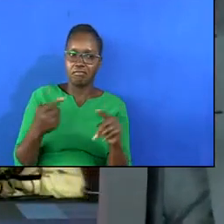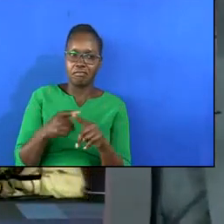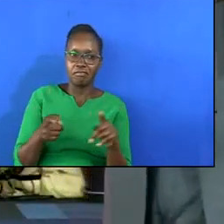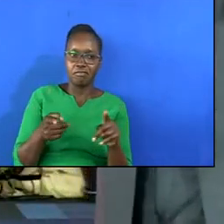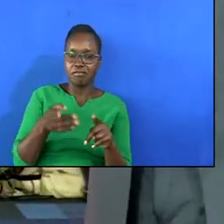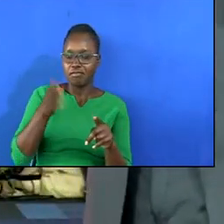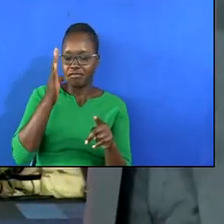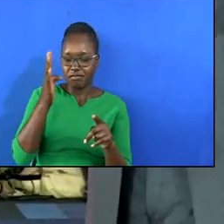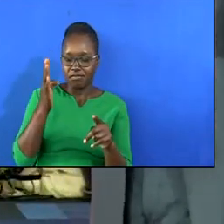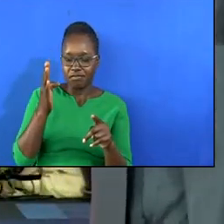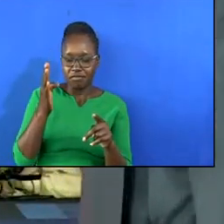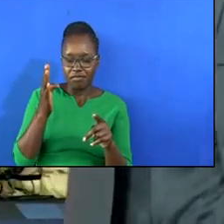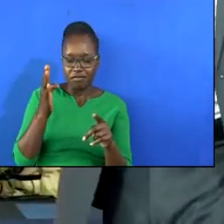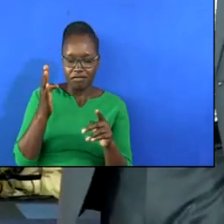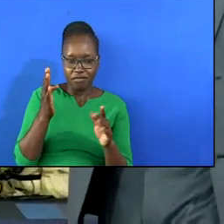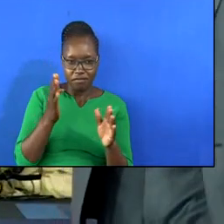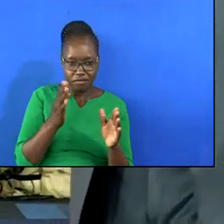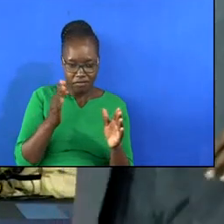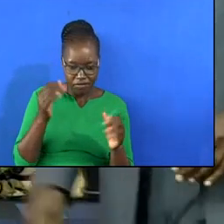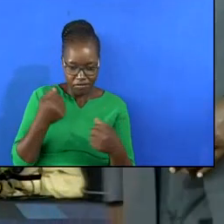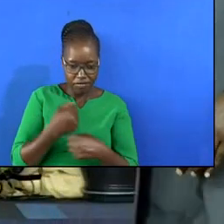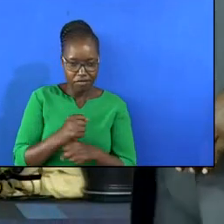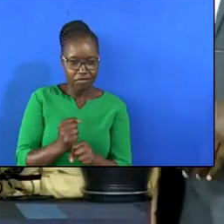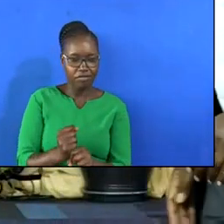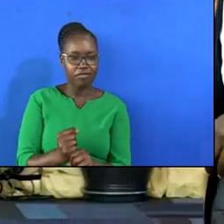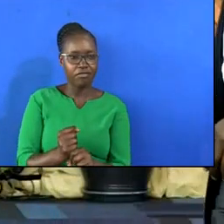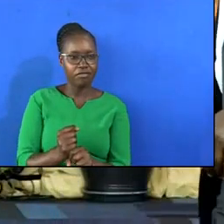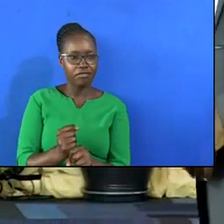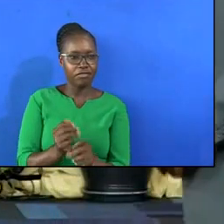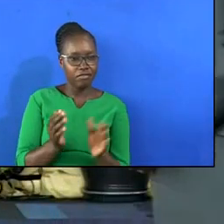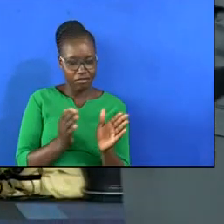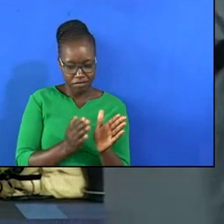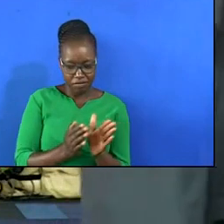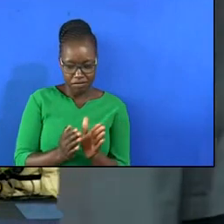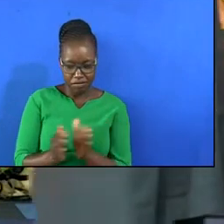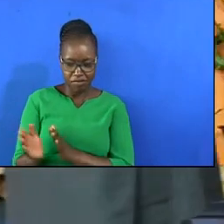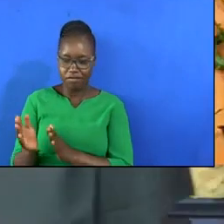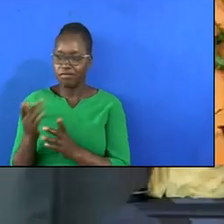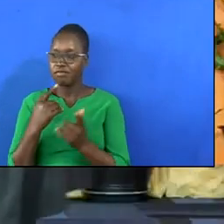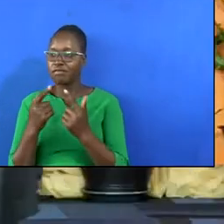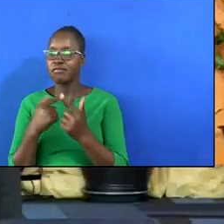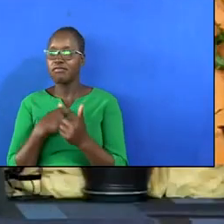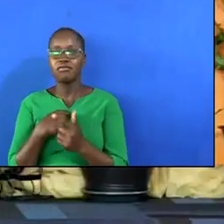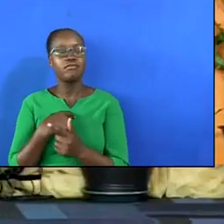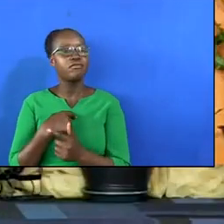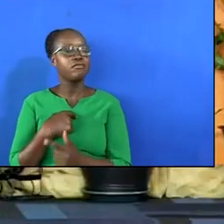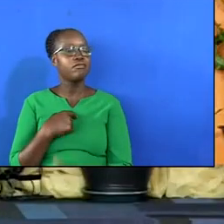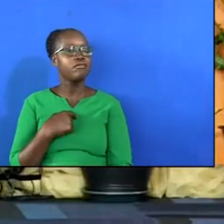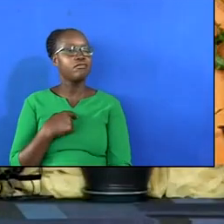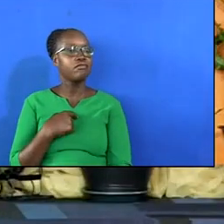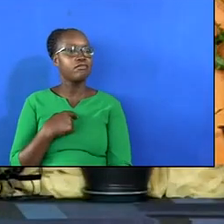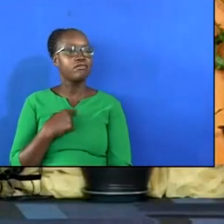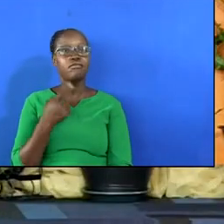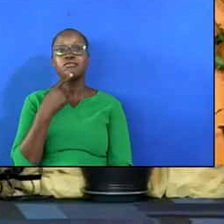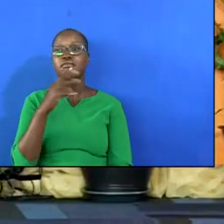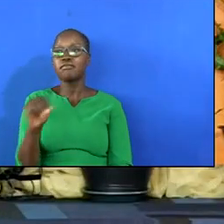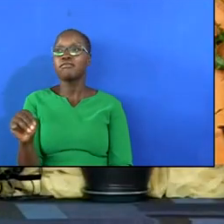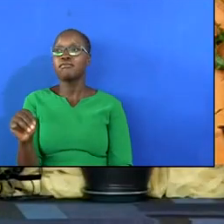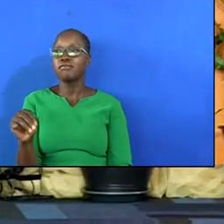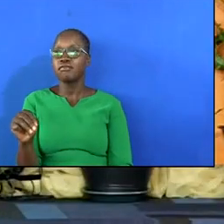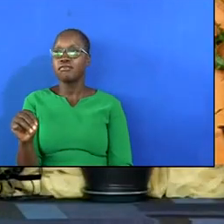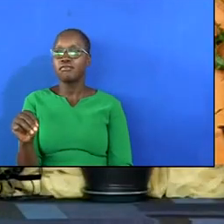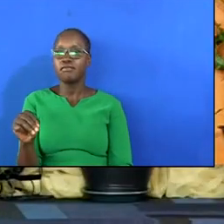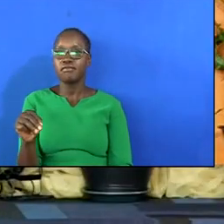God is a God of design and he's telling me Wamalika go and tell them